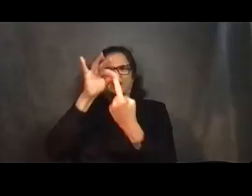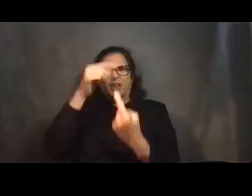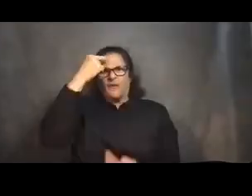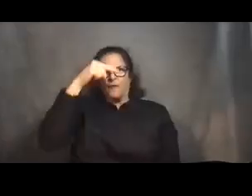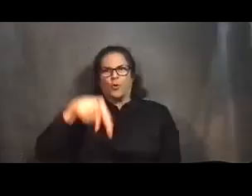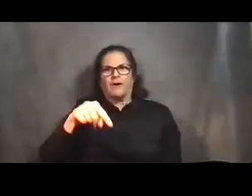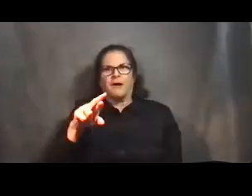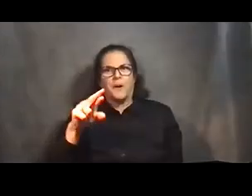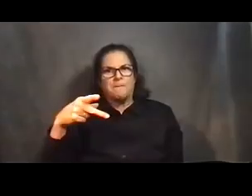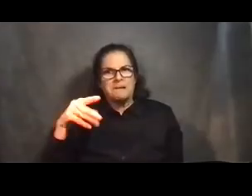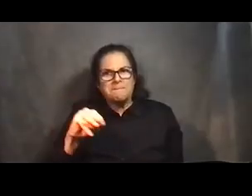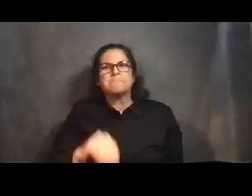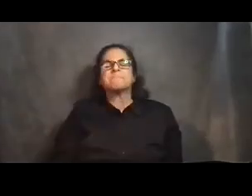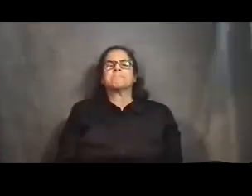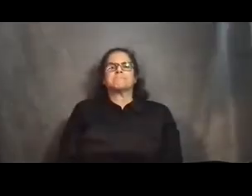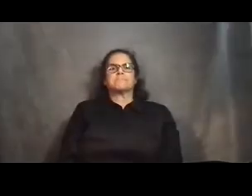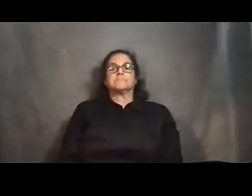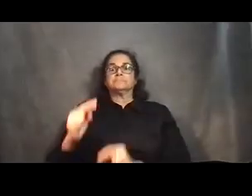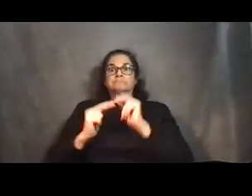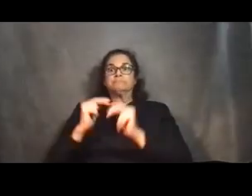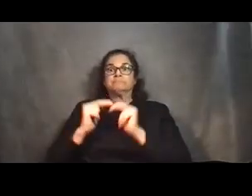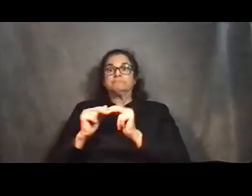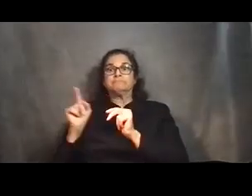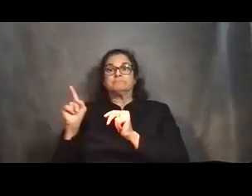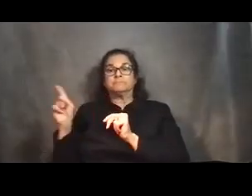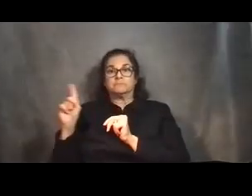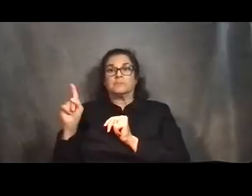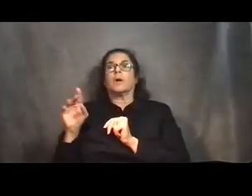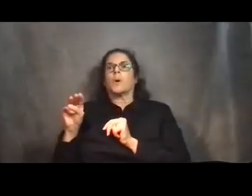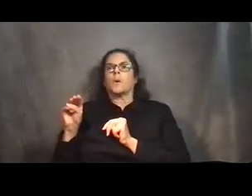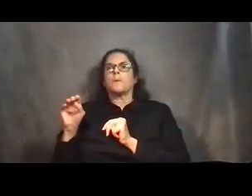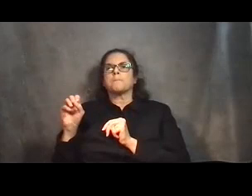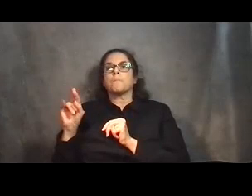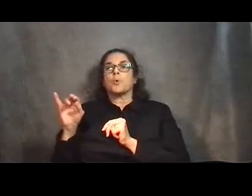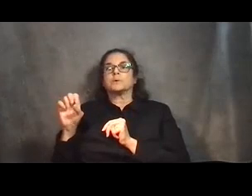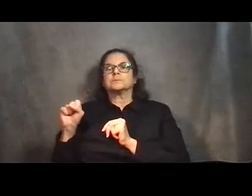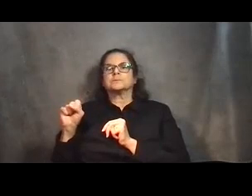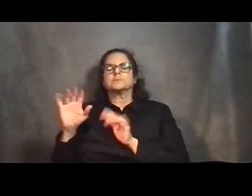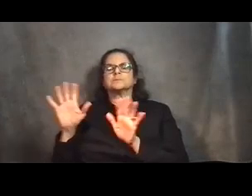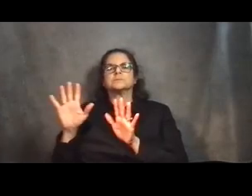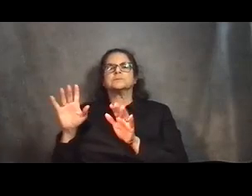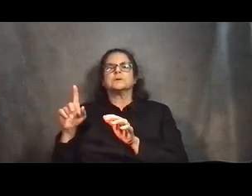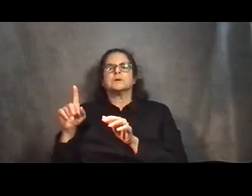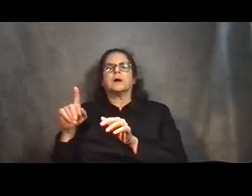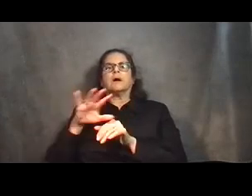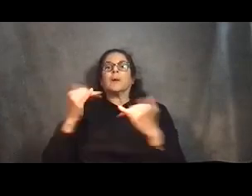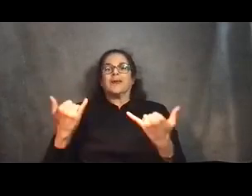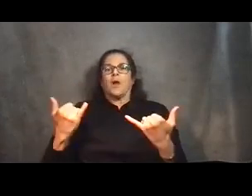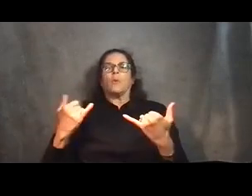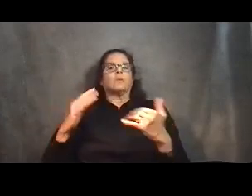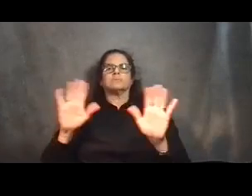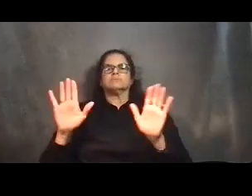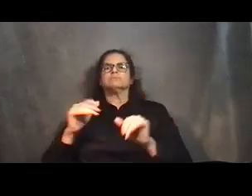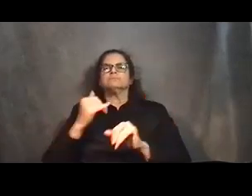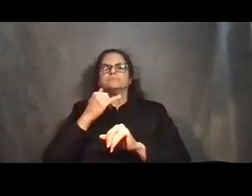The assembly has currently started at Ardmore. We're currently putting up the temporary supports that will support the gantry. And as soon as